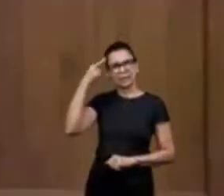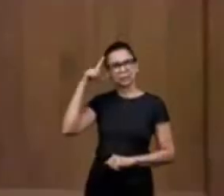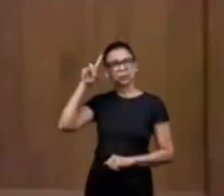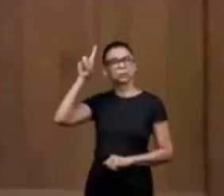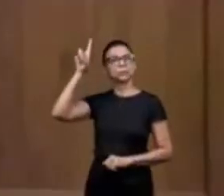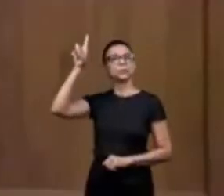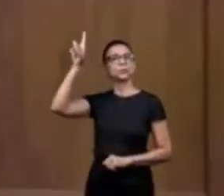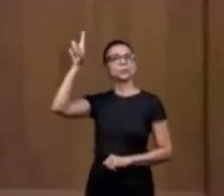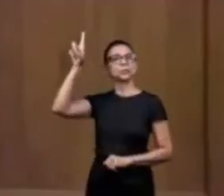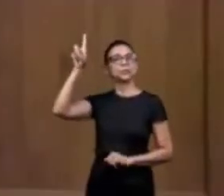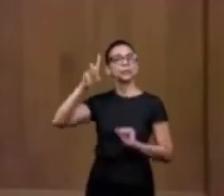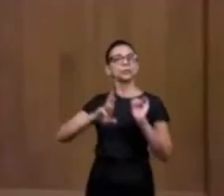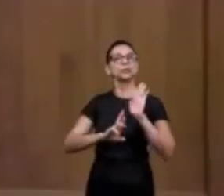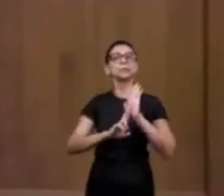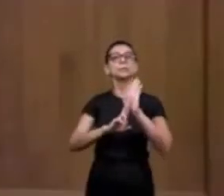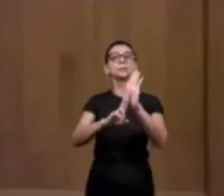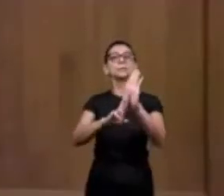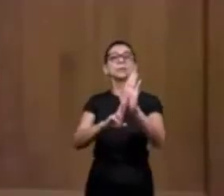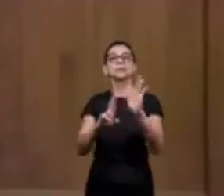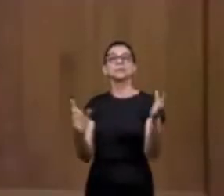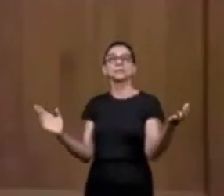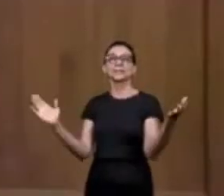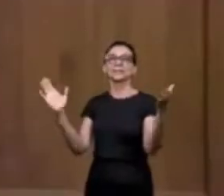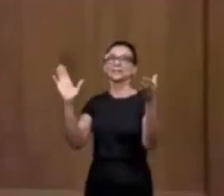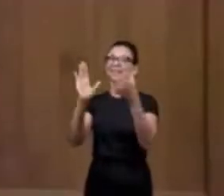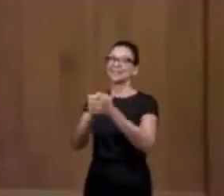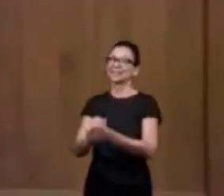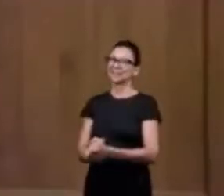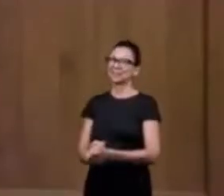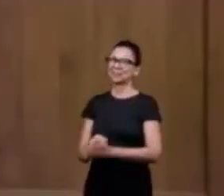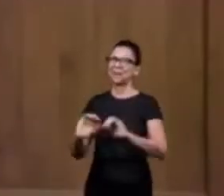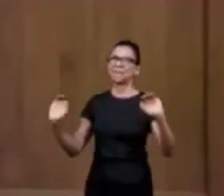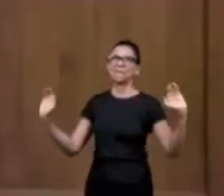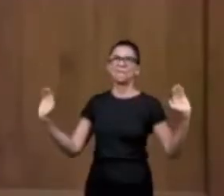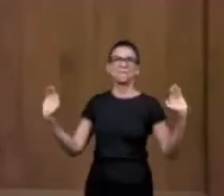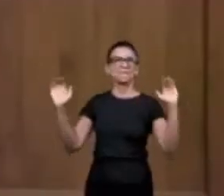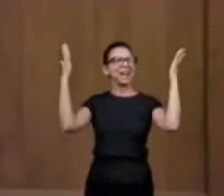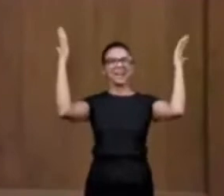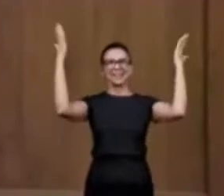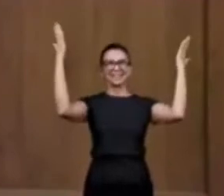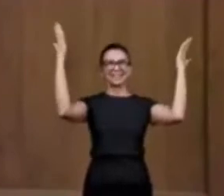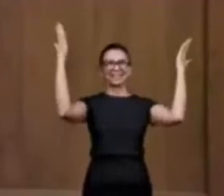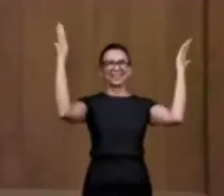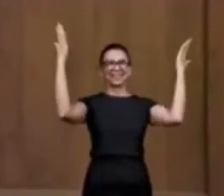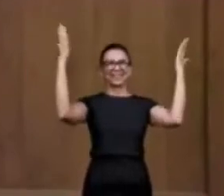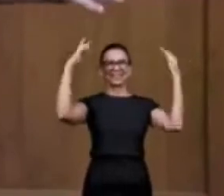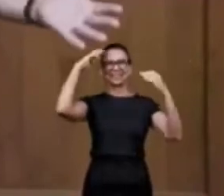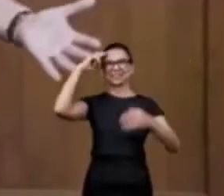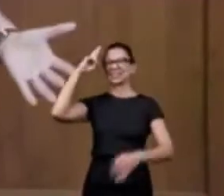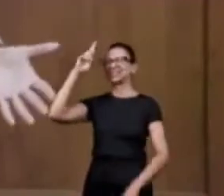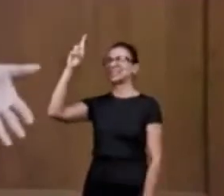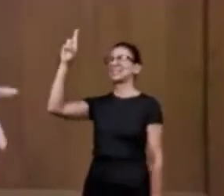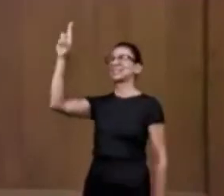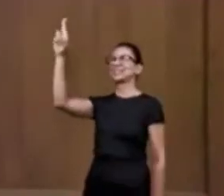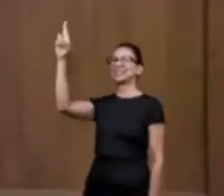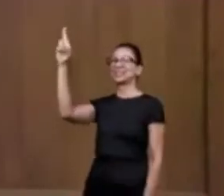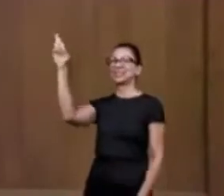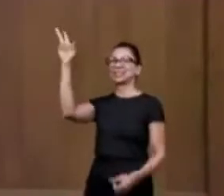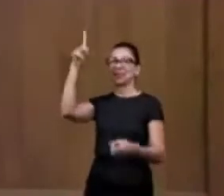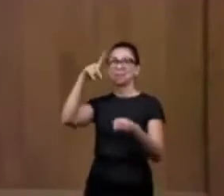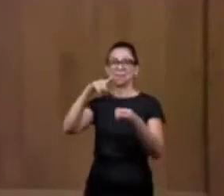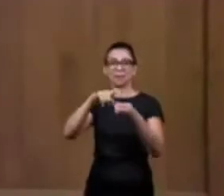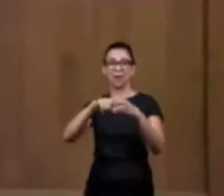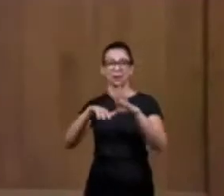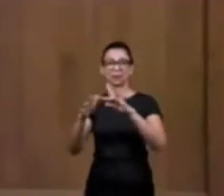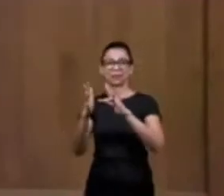the seventh day represents the day of the wedding the wedding the great day of the